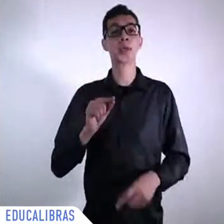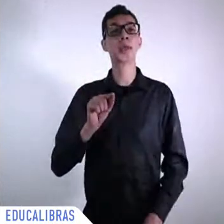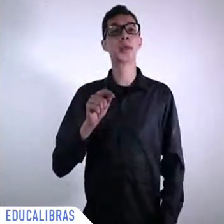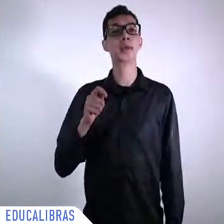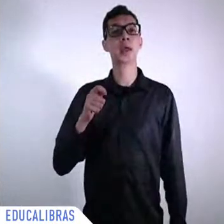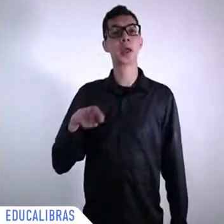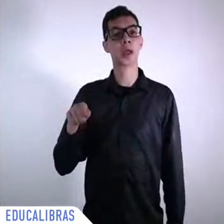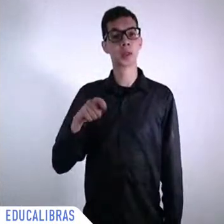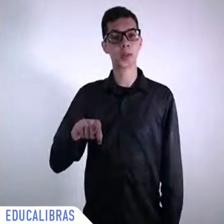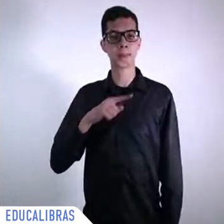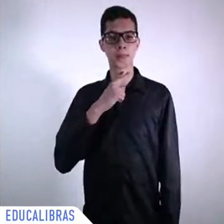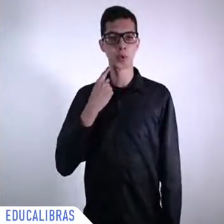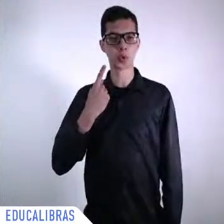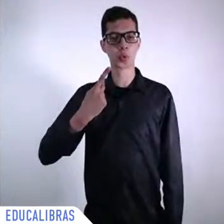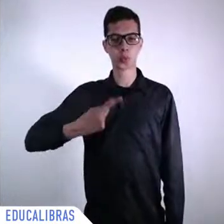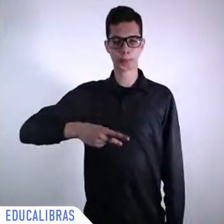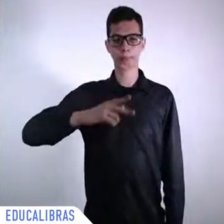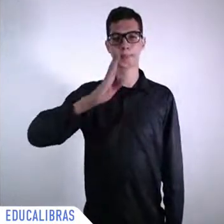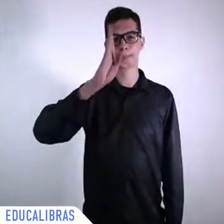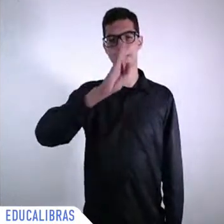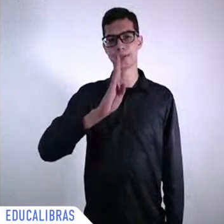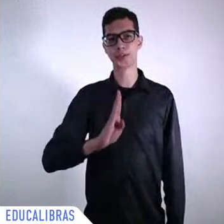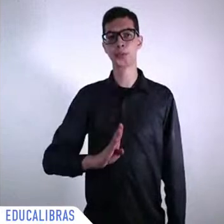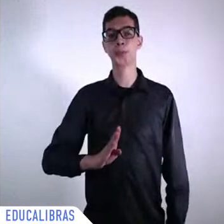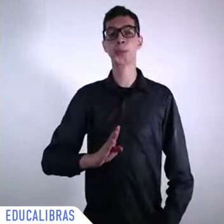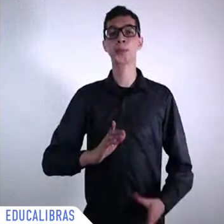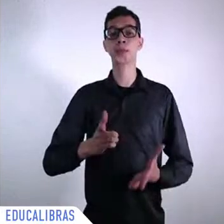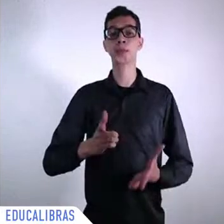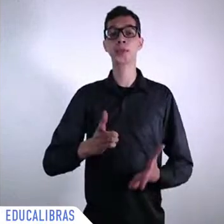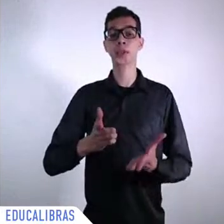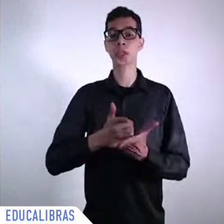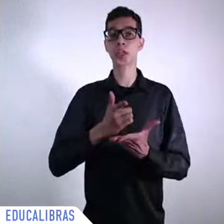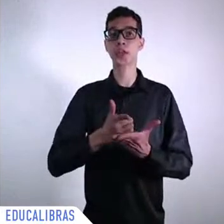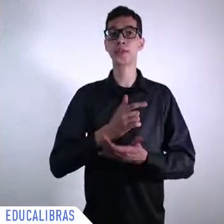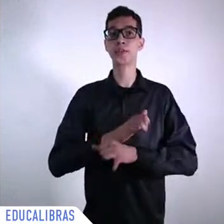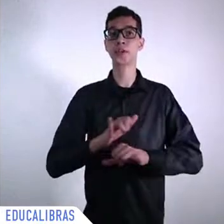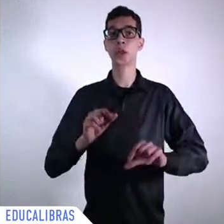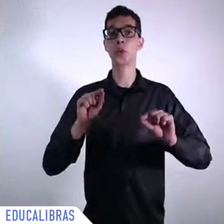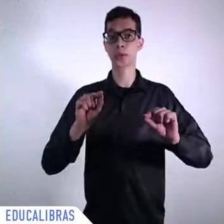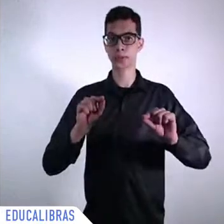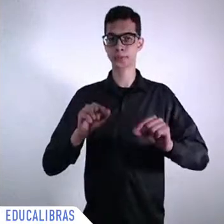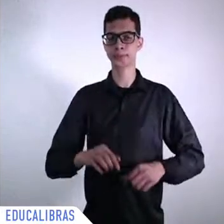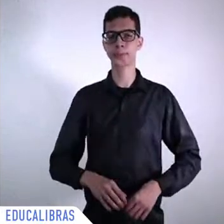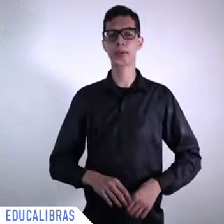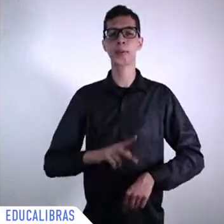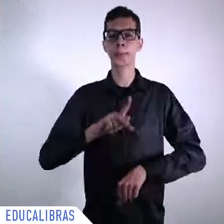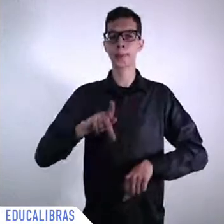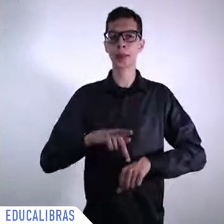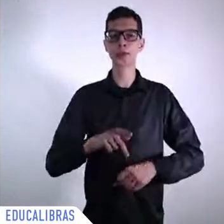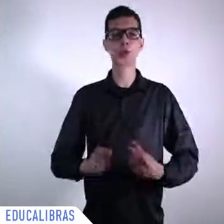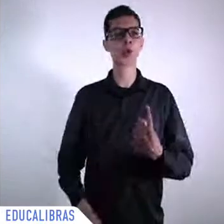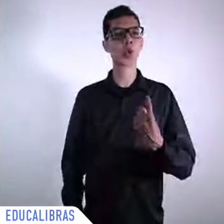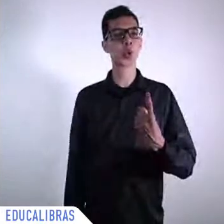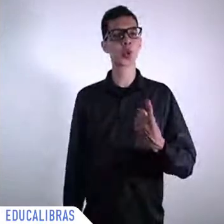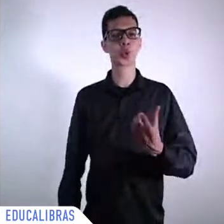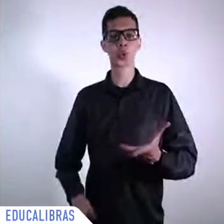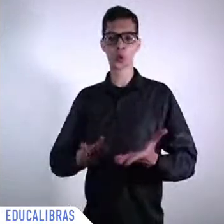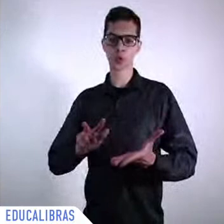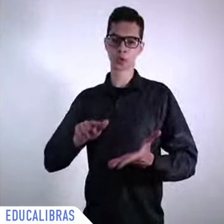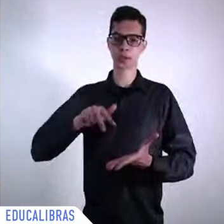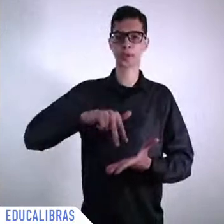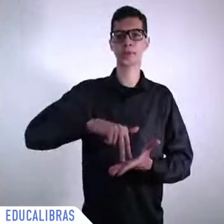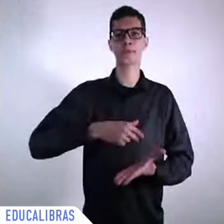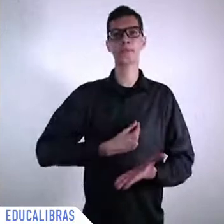it's the only country in the world that he had been in which the national heroes were not the generals or someone like that but a diplomat